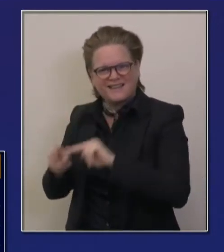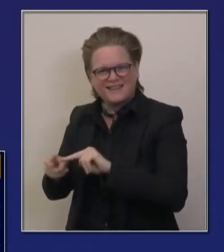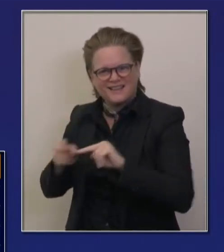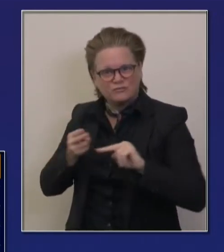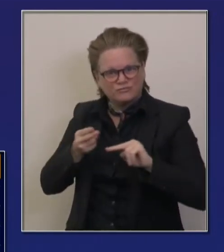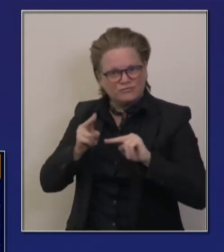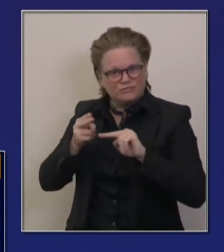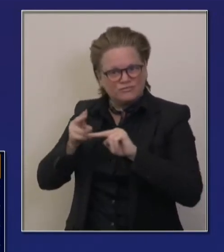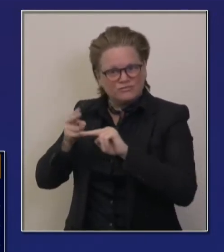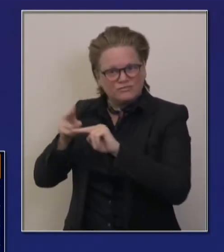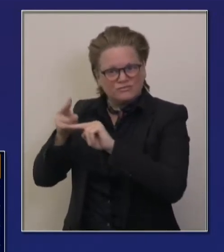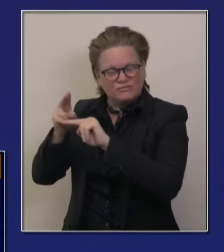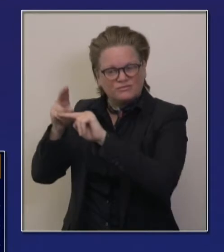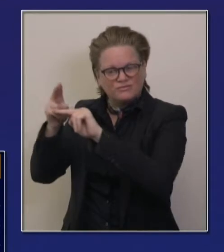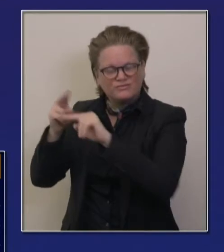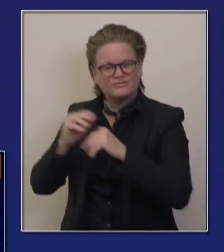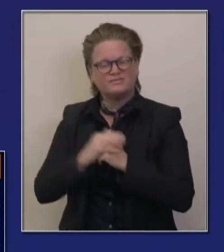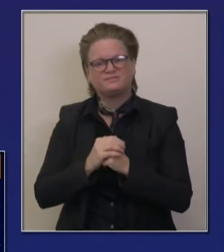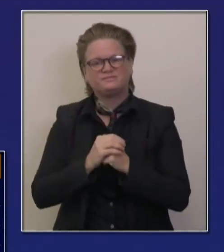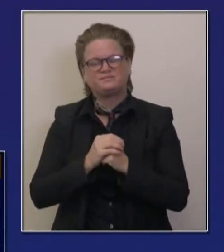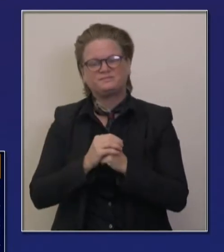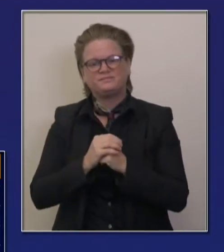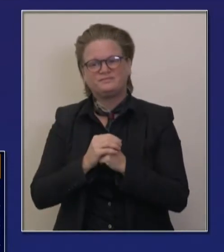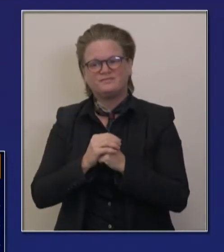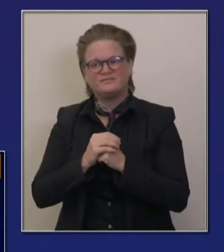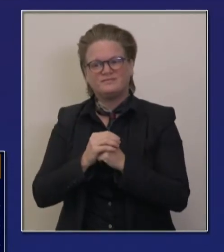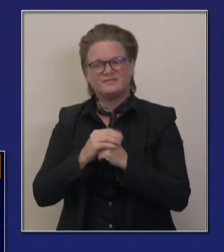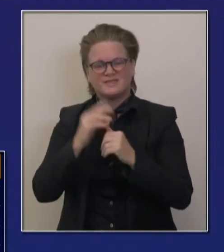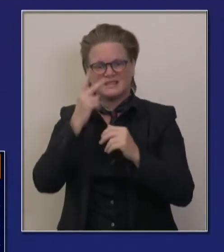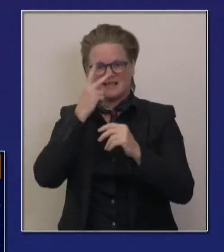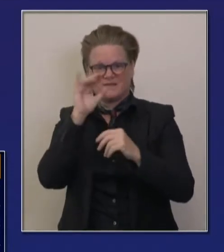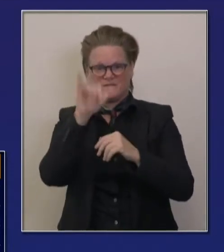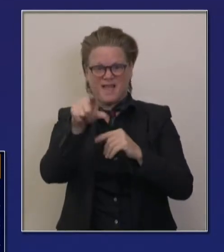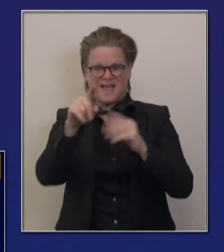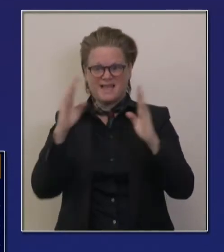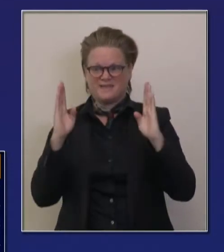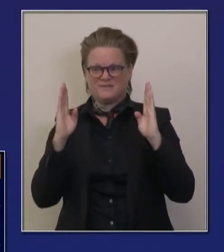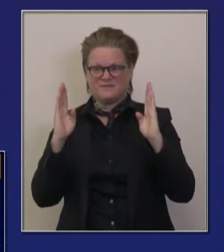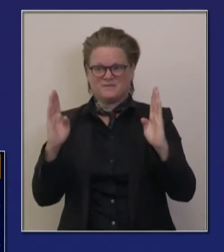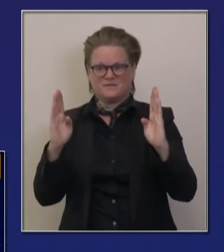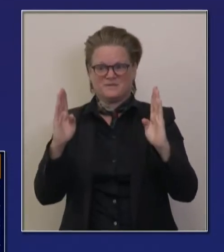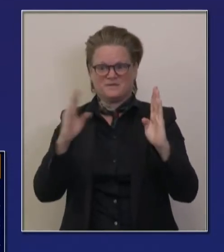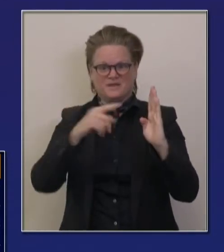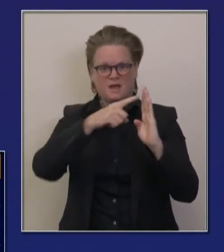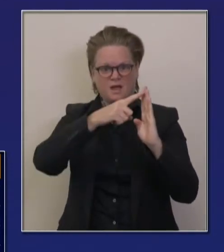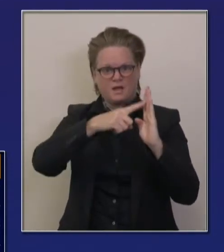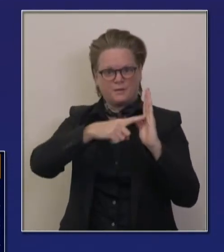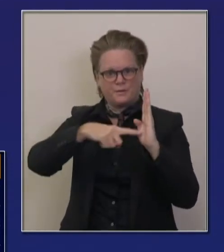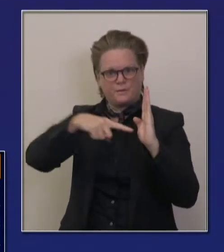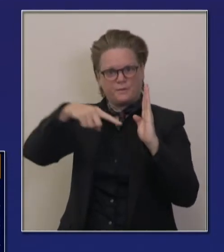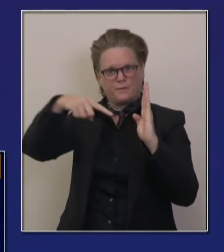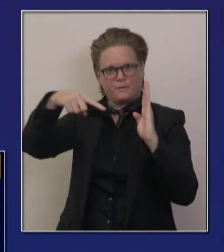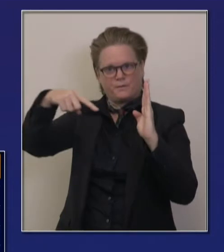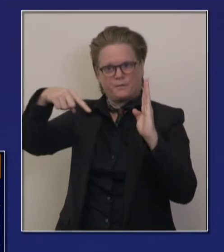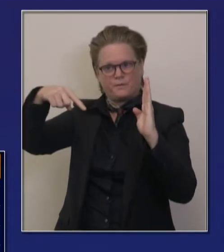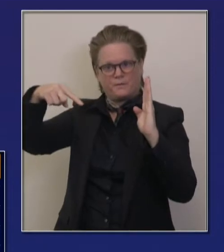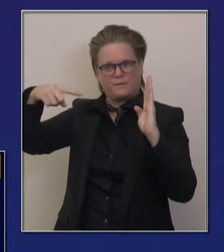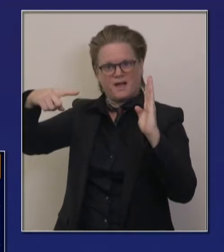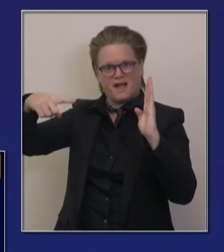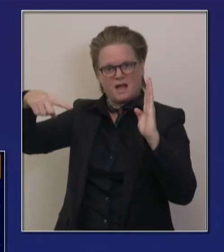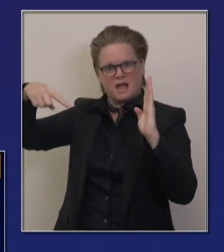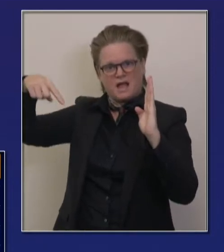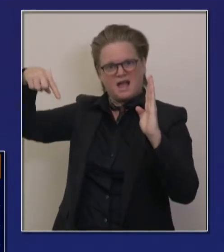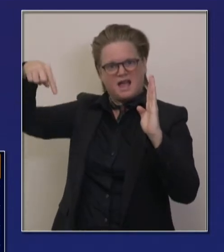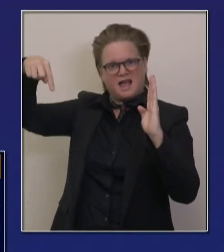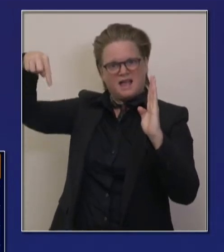can also see our testing on a daily basis is also rising, uh, 48 hours ago, we recorded almost 300,000